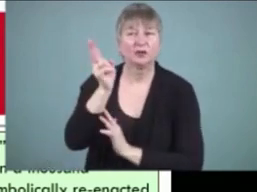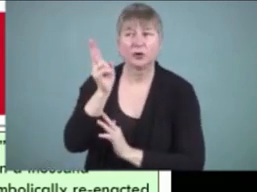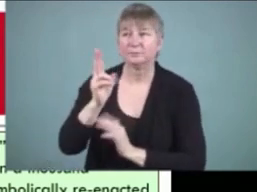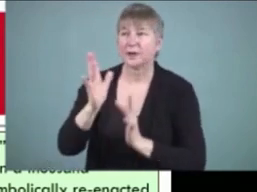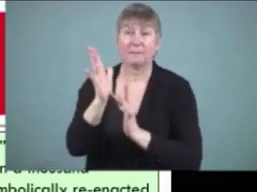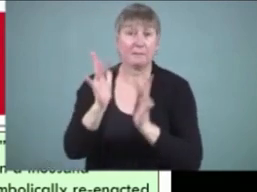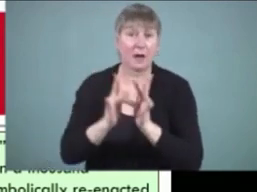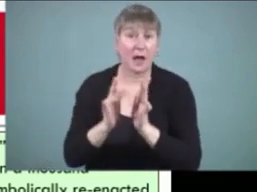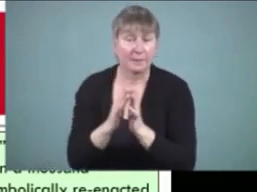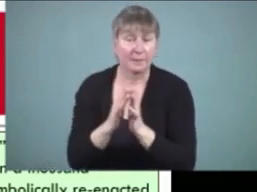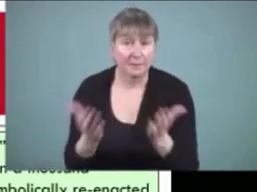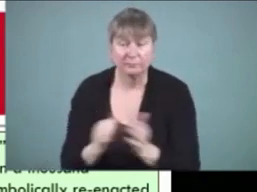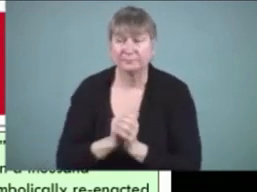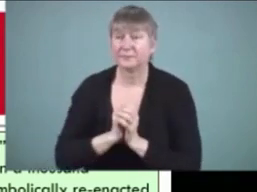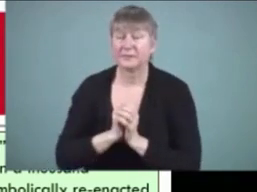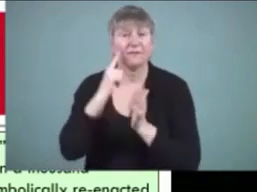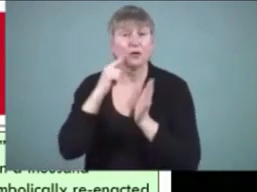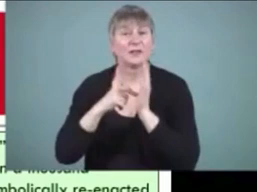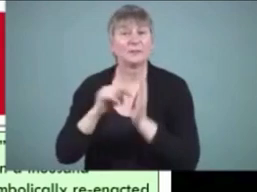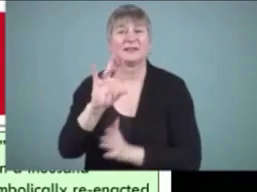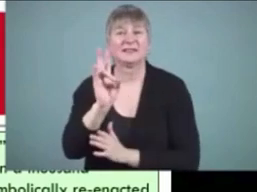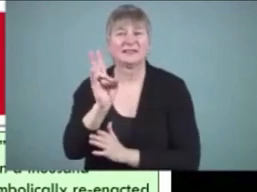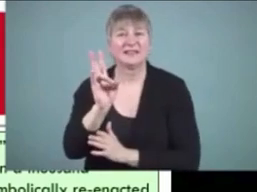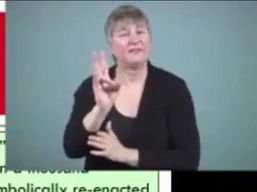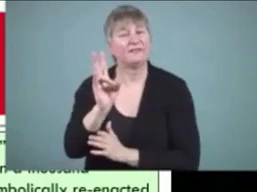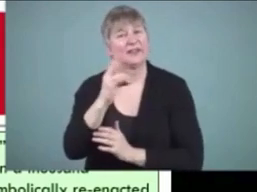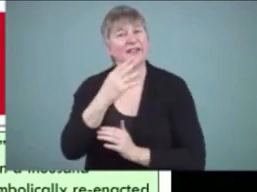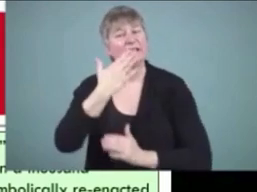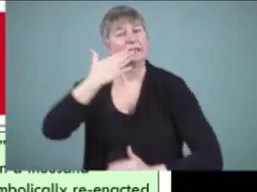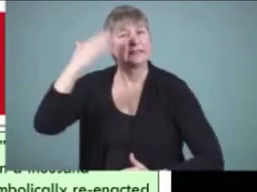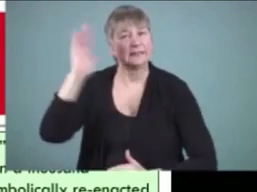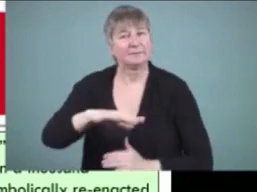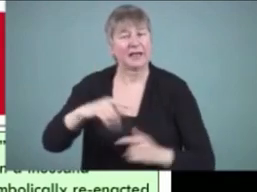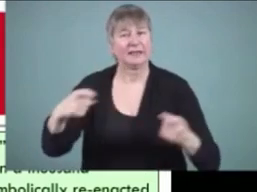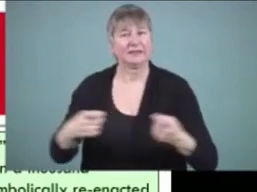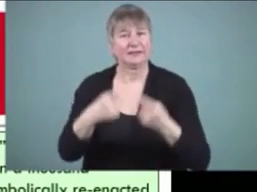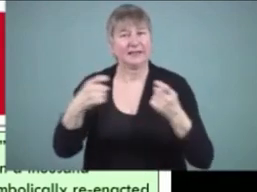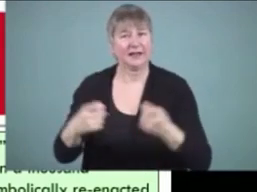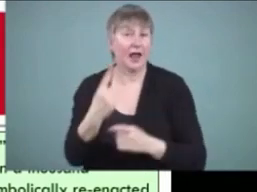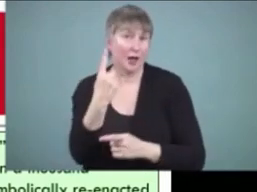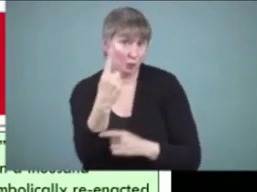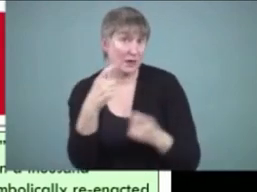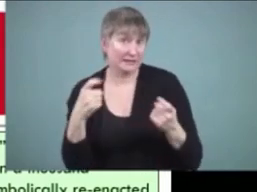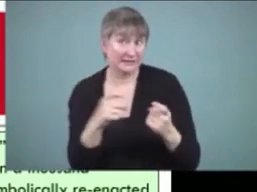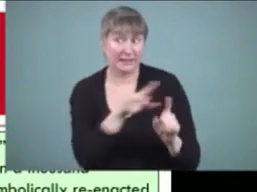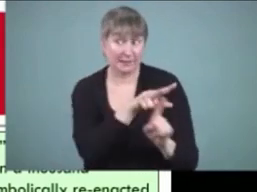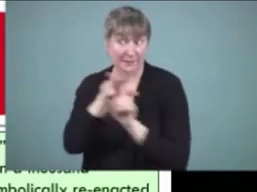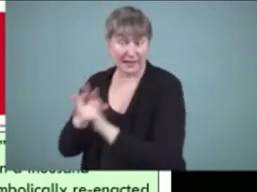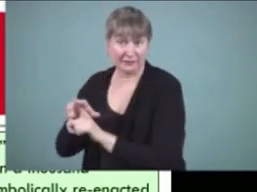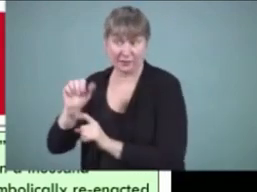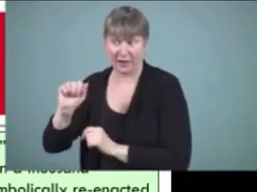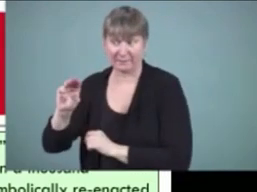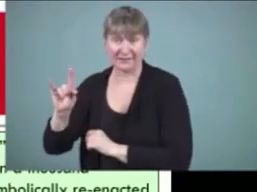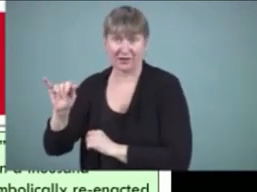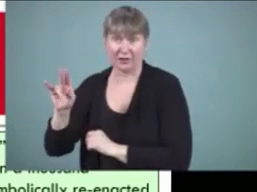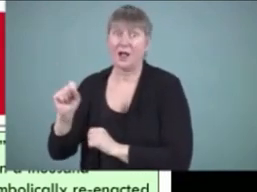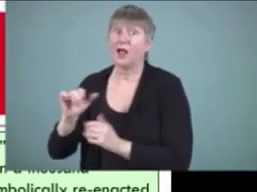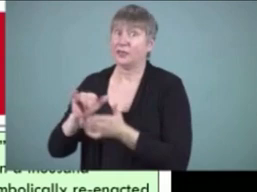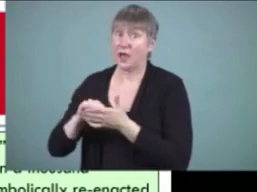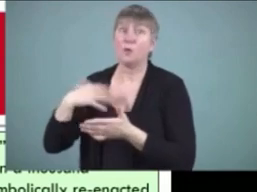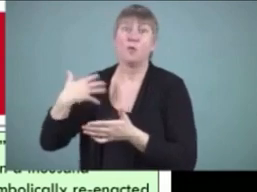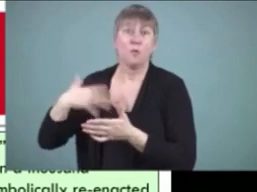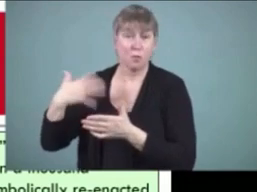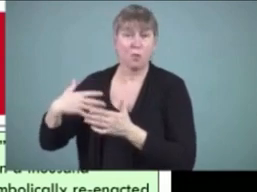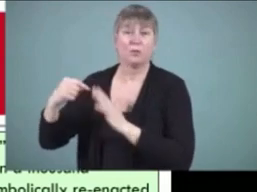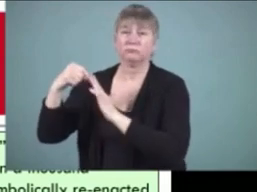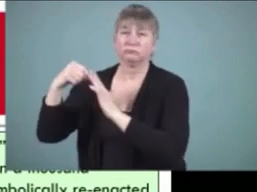sins and how one particular sin applies to amadeus this is this is a dense expository text